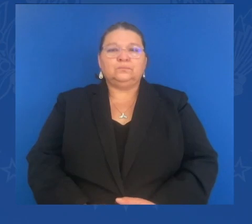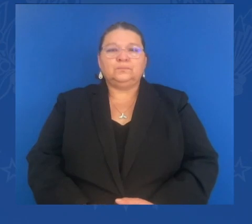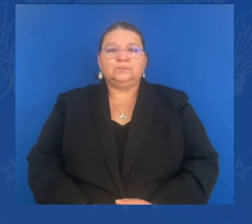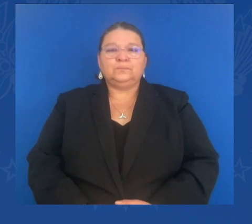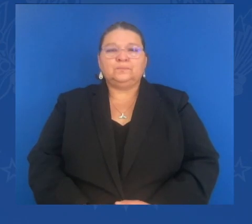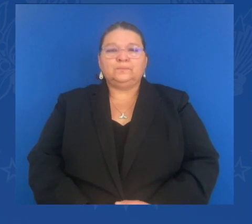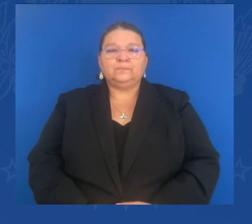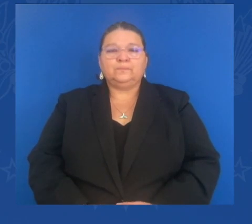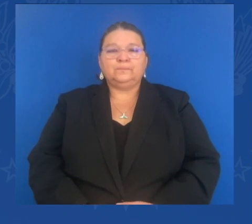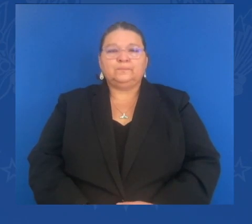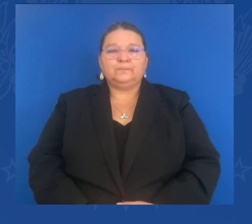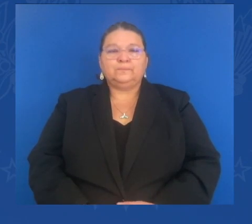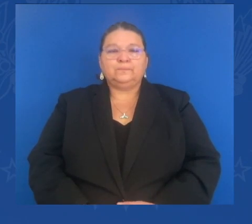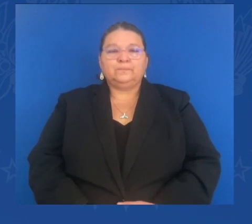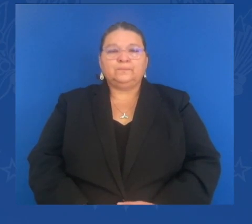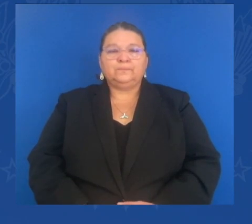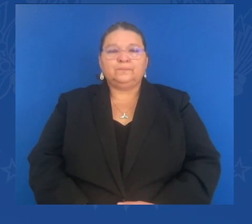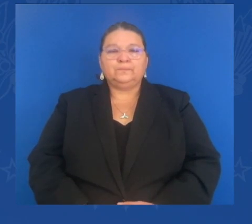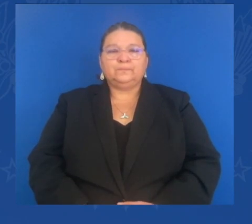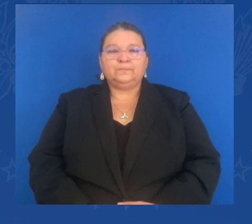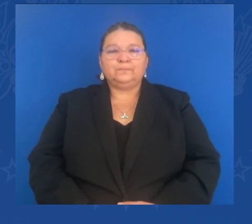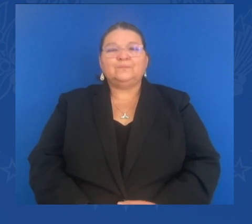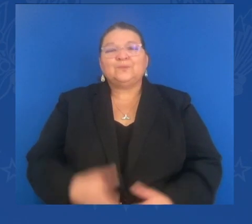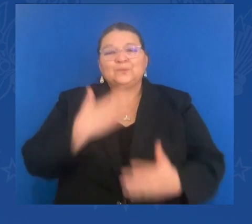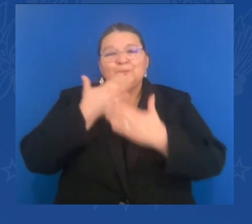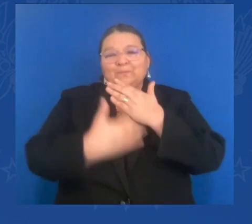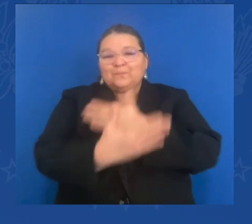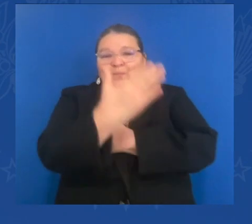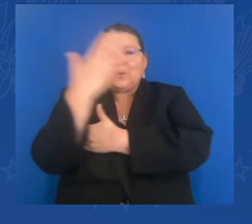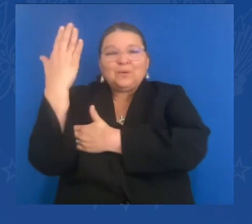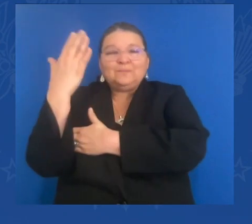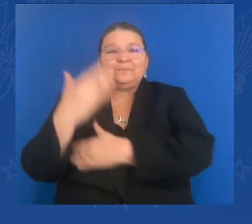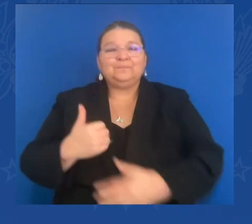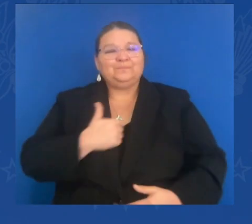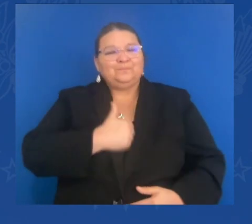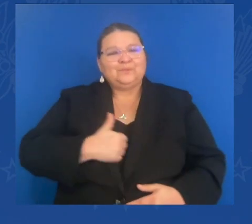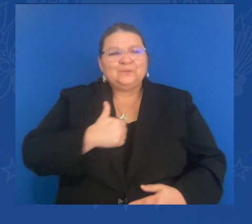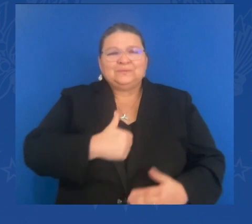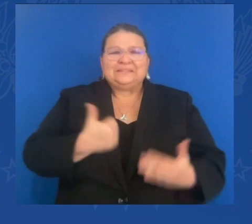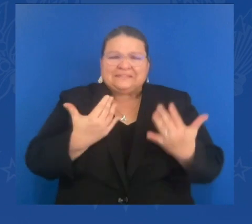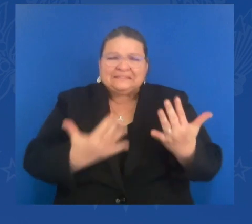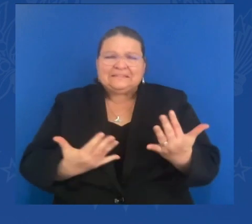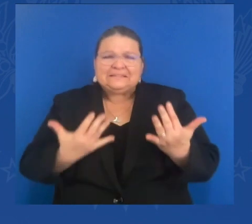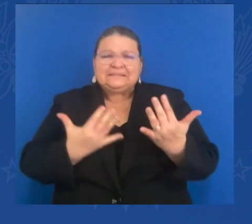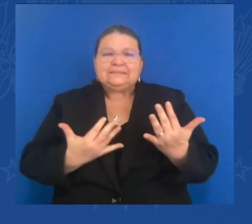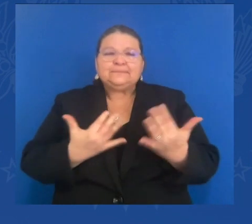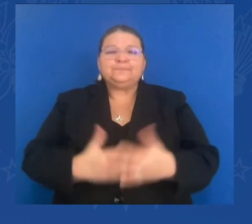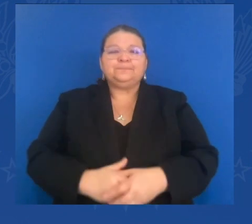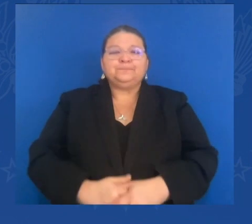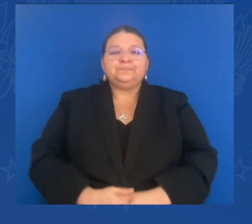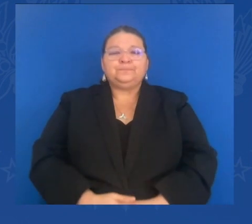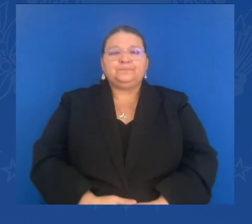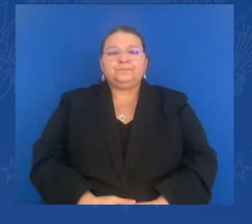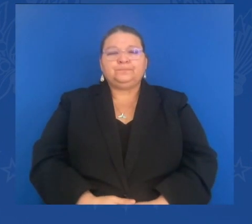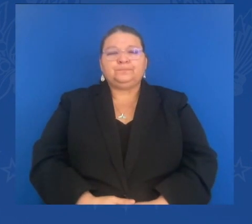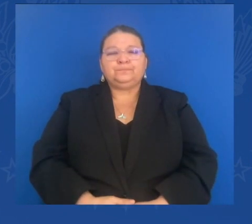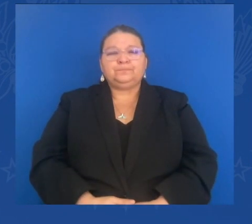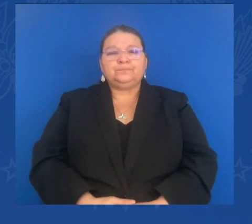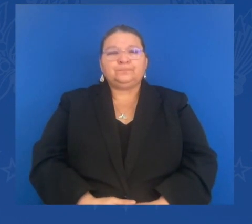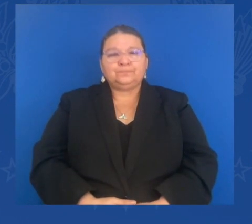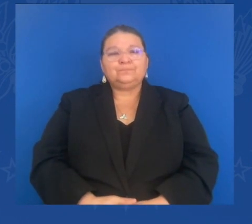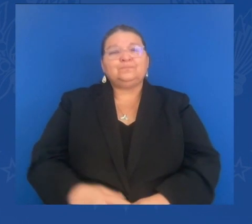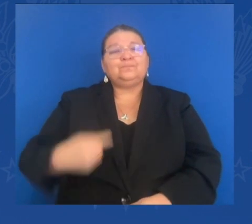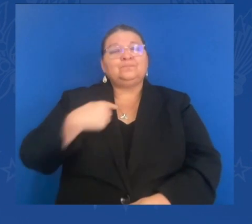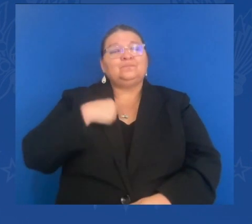Good morning. Sorry to keep you waiting. I've just spoken for some time with President Zelensky of Ukraine.